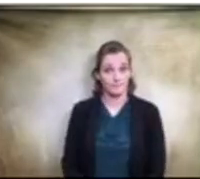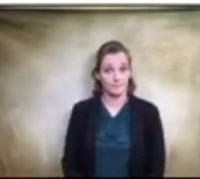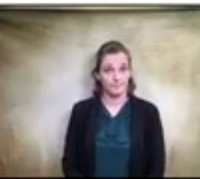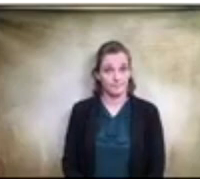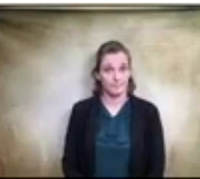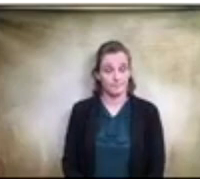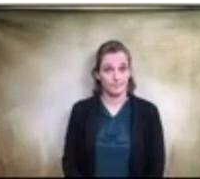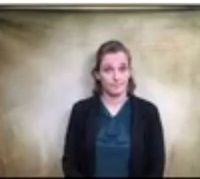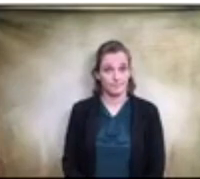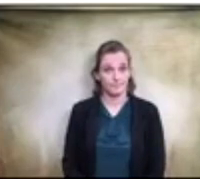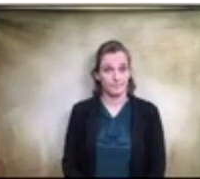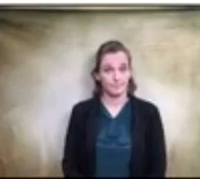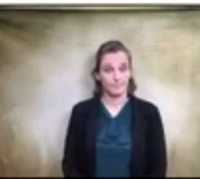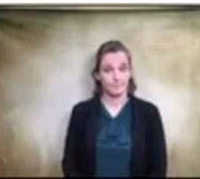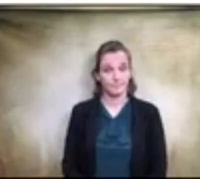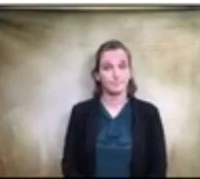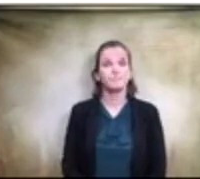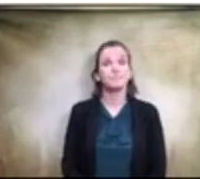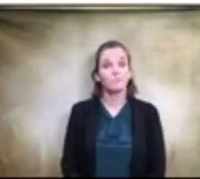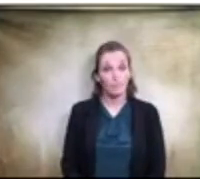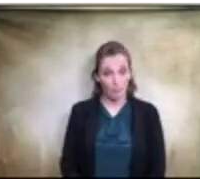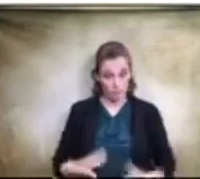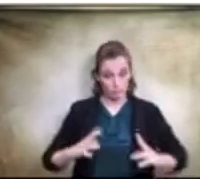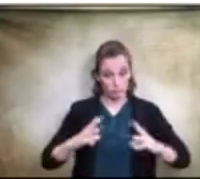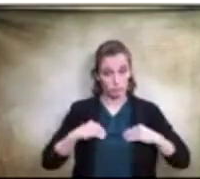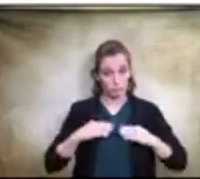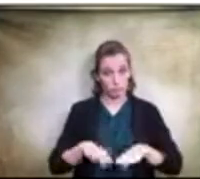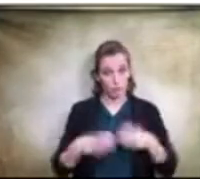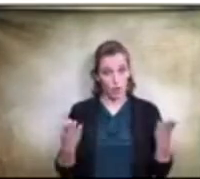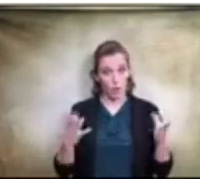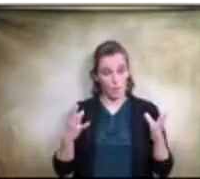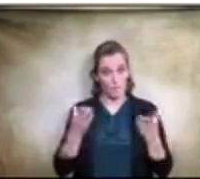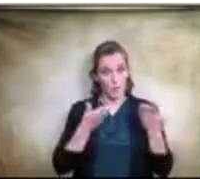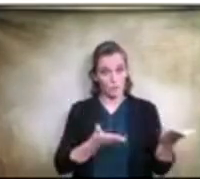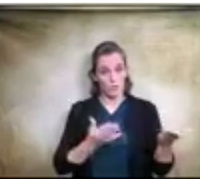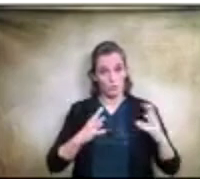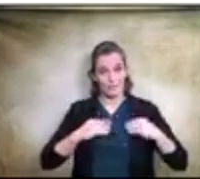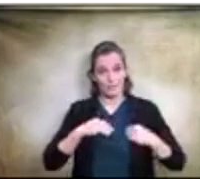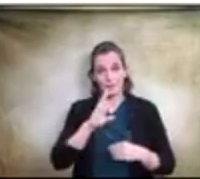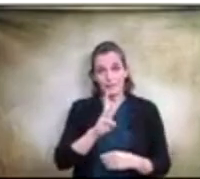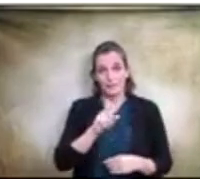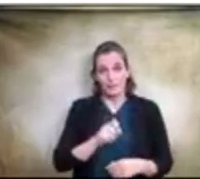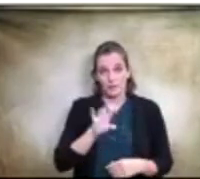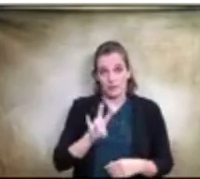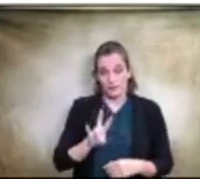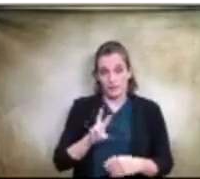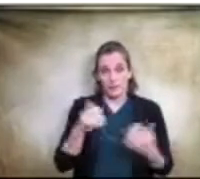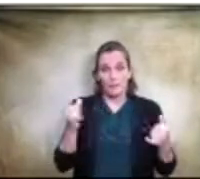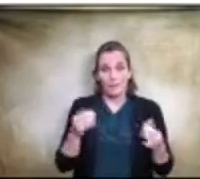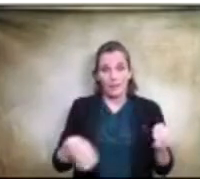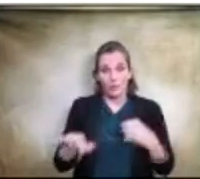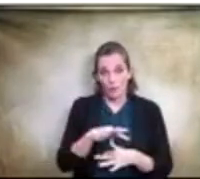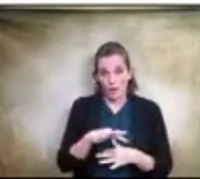all right i'll entertain a motion to accept uh 6.7 playgrounds and uh nope i'm sorry okay